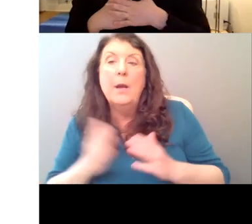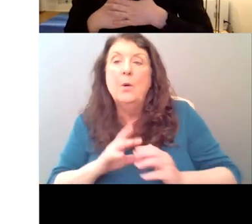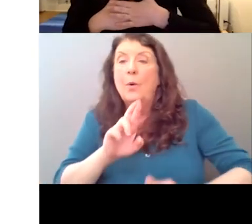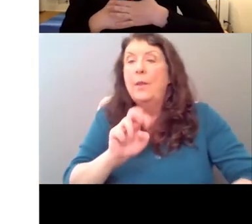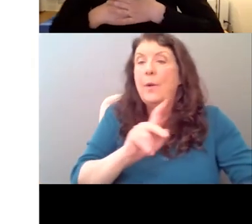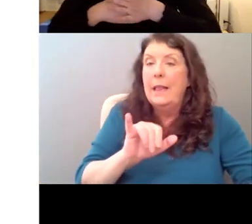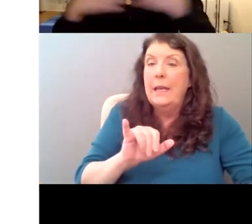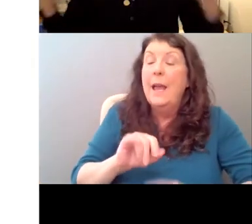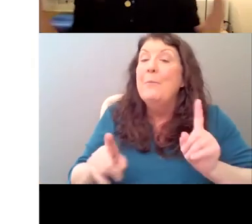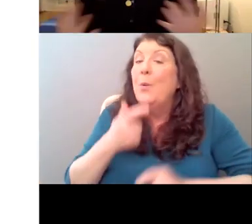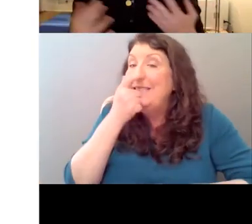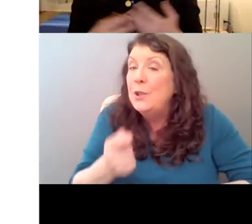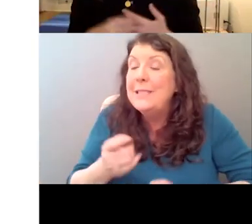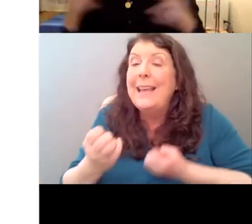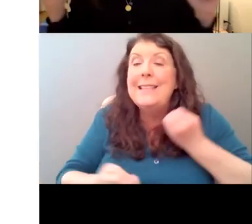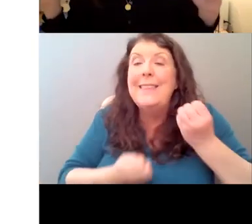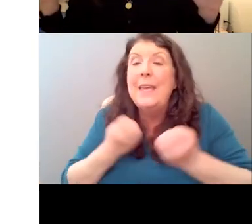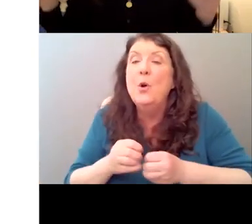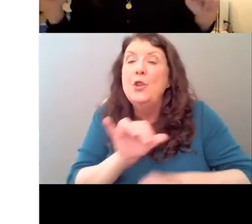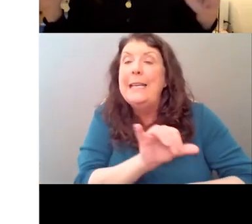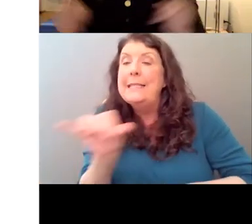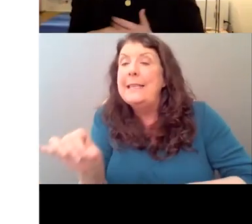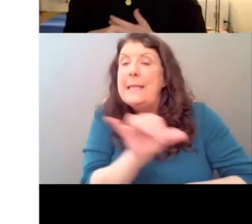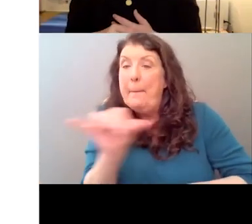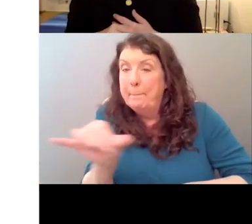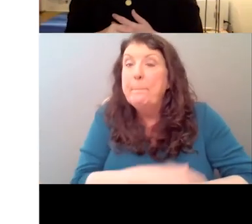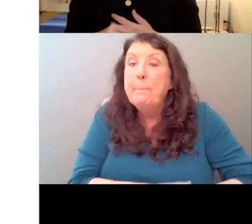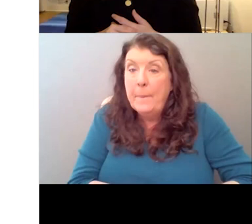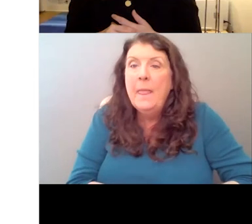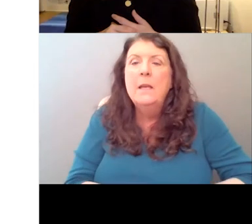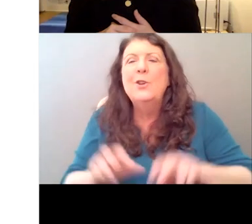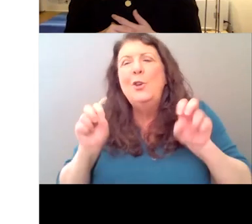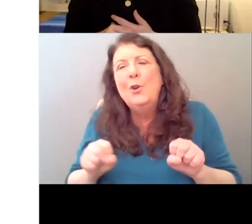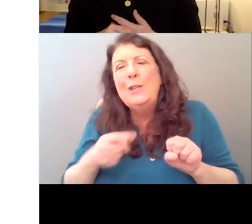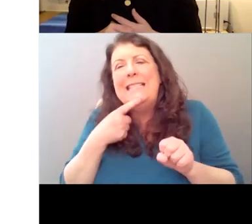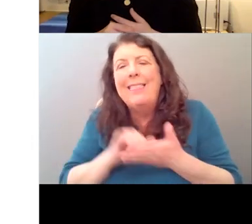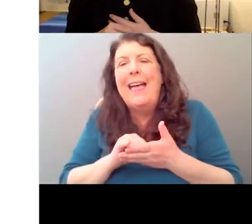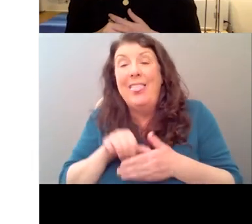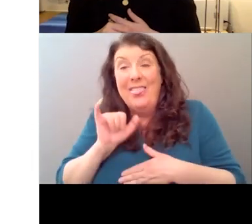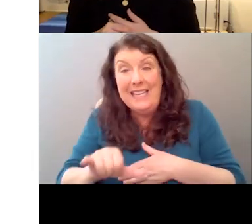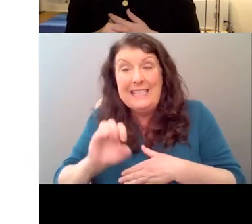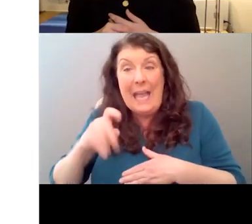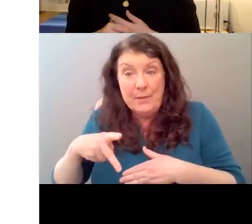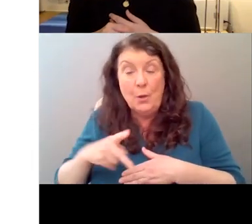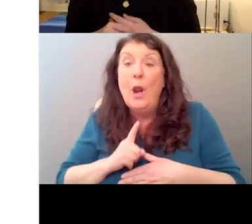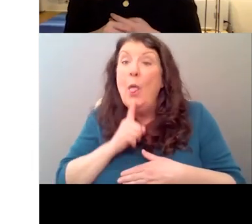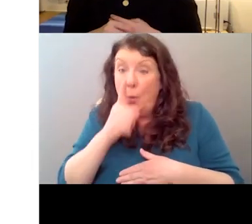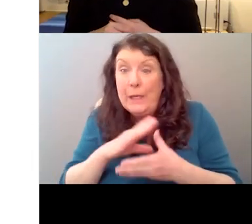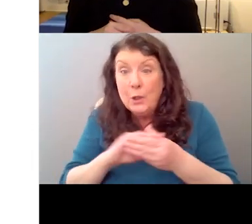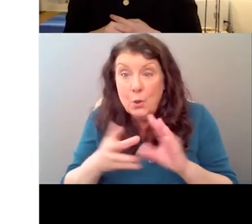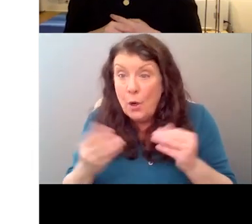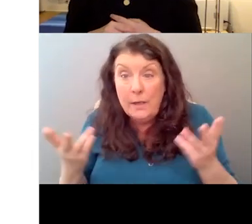So perhaps you could say that in the real story of this episode, um, the Dickensons went to the opera,